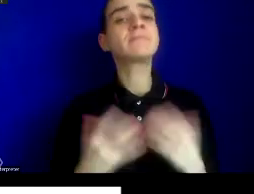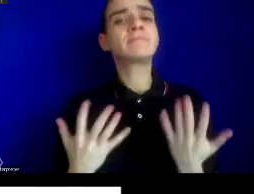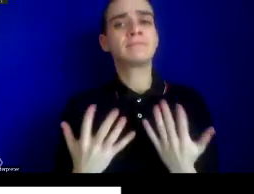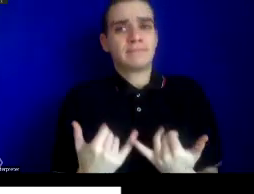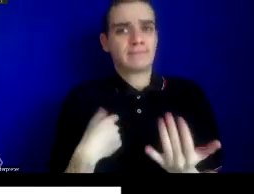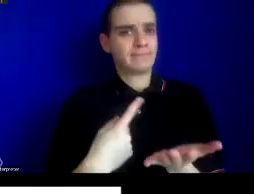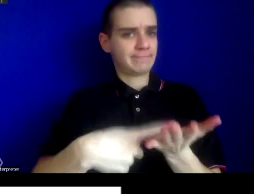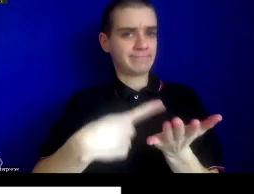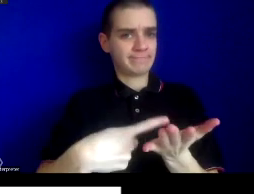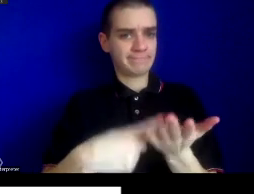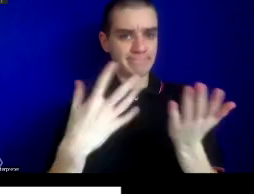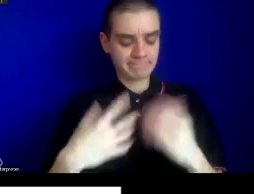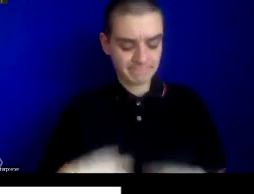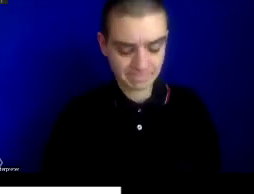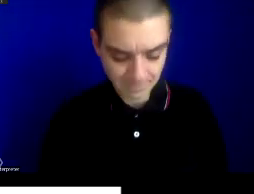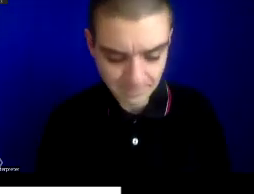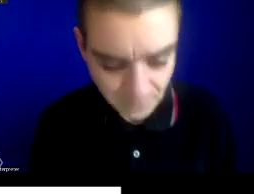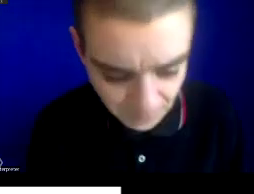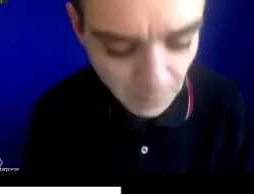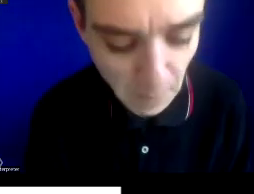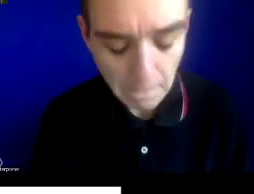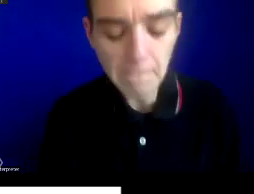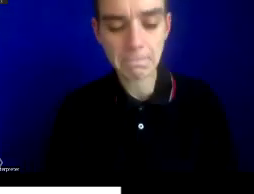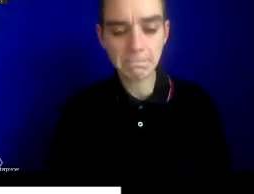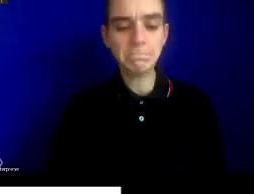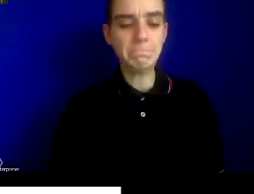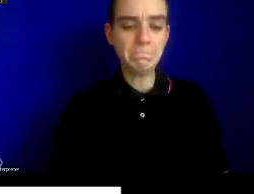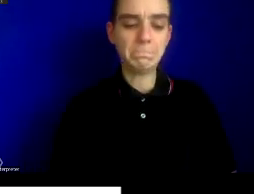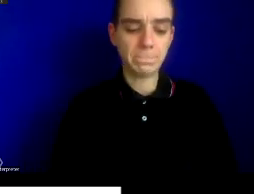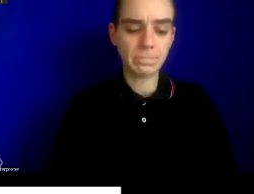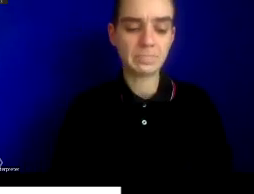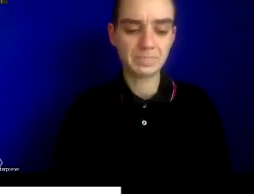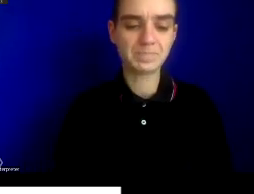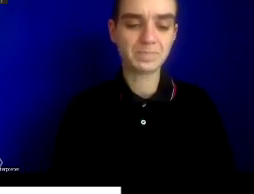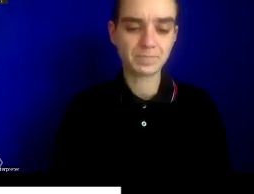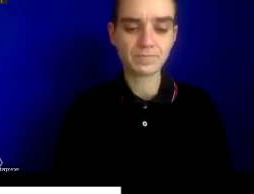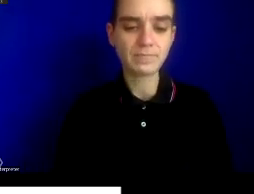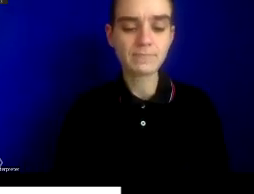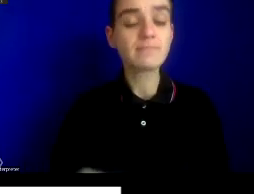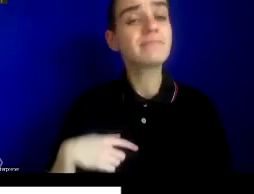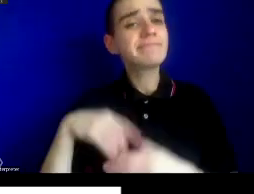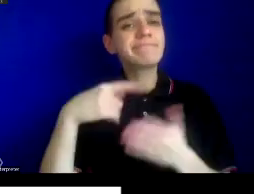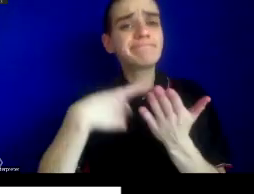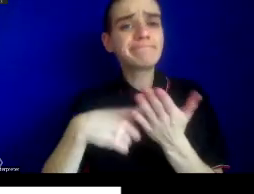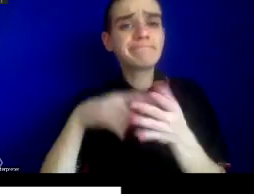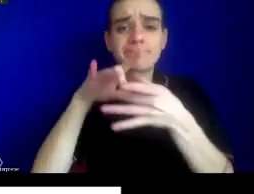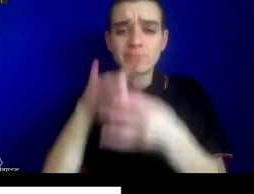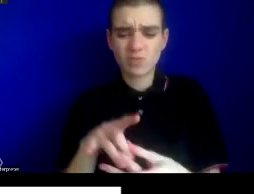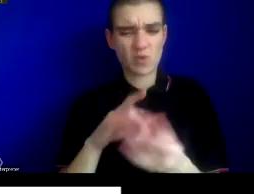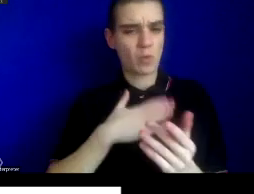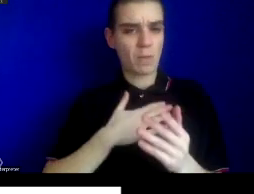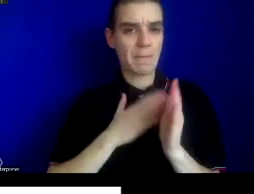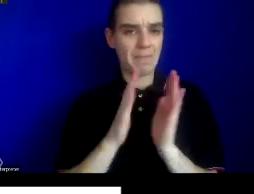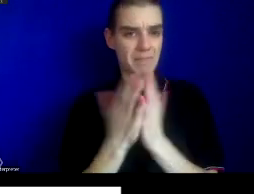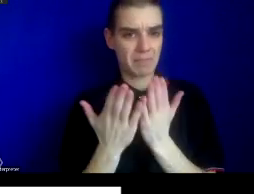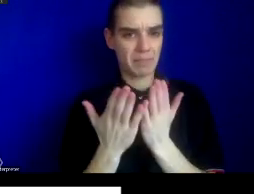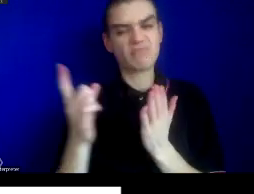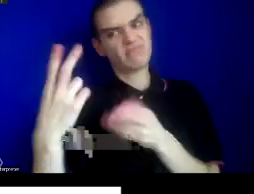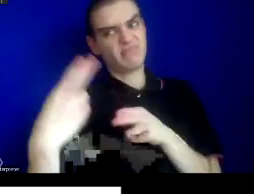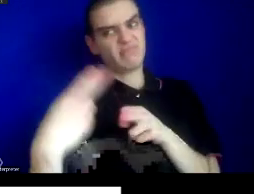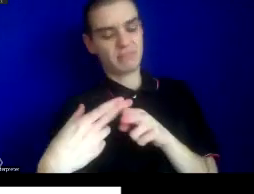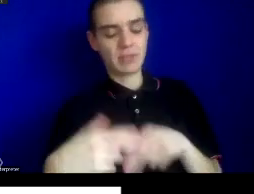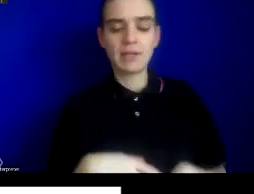really pertains to the book that Jeffrey mentioned that I'm working on